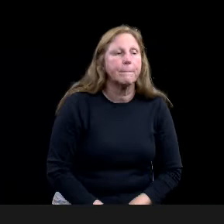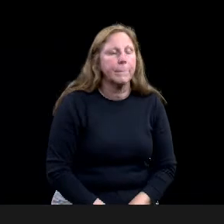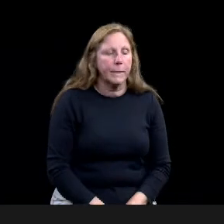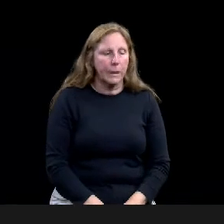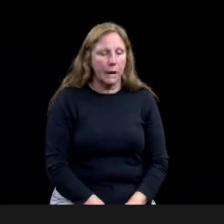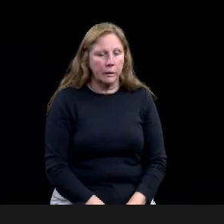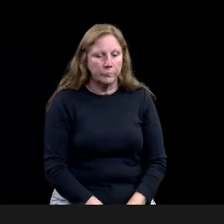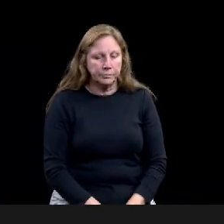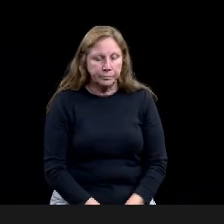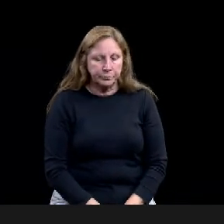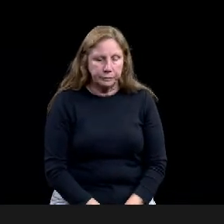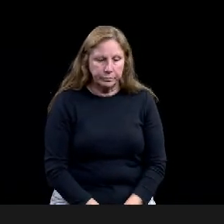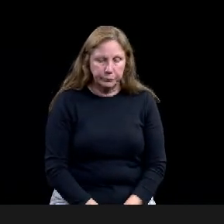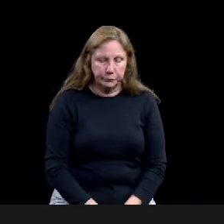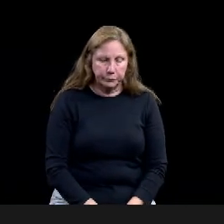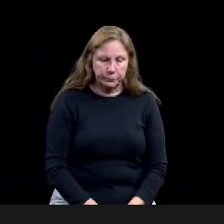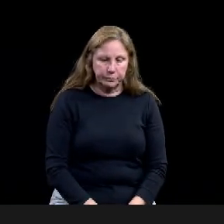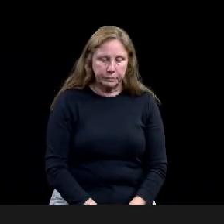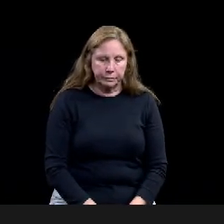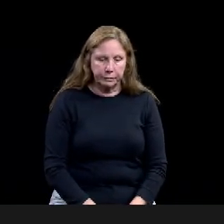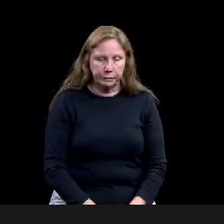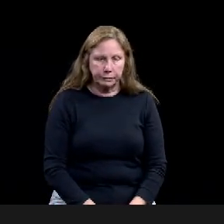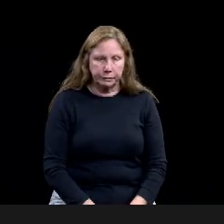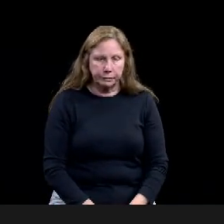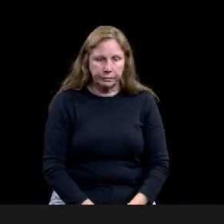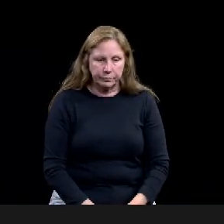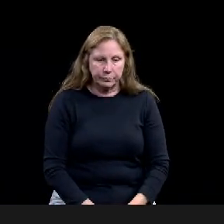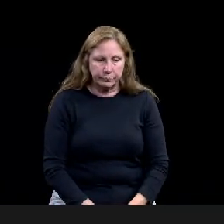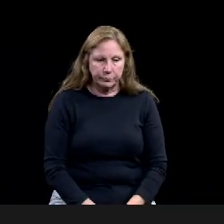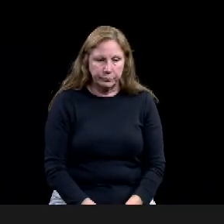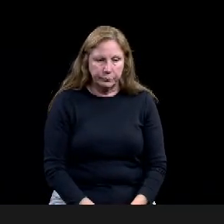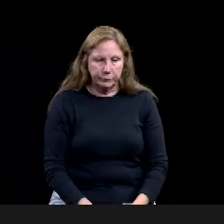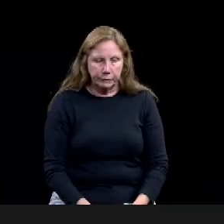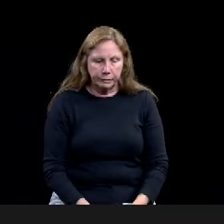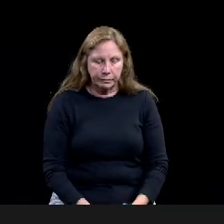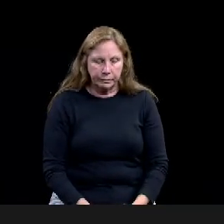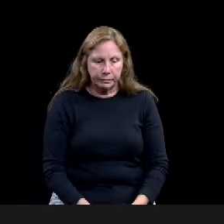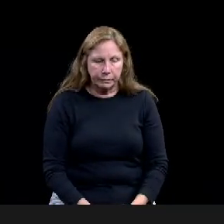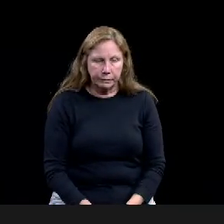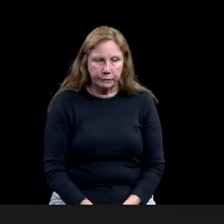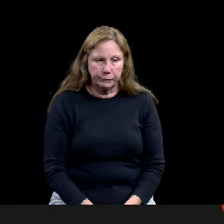Thanks Malette. We really appreciate this and we're excited for where we're headed. Thank you.